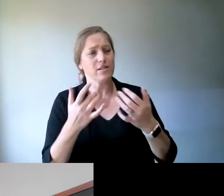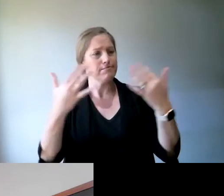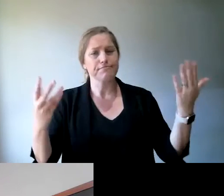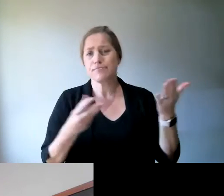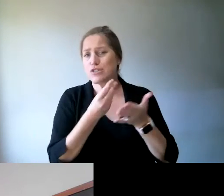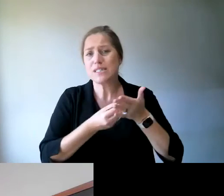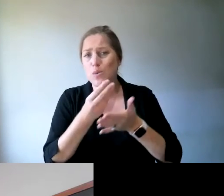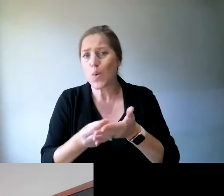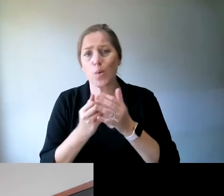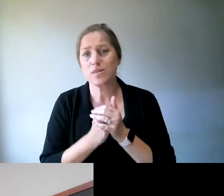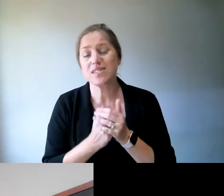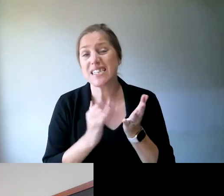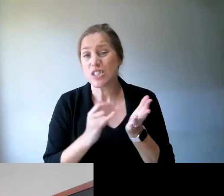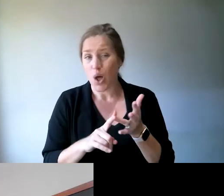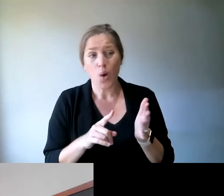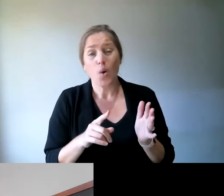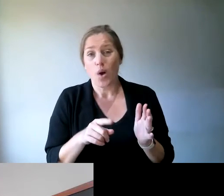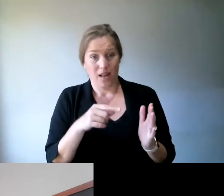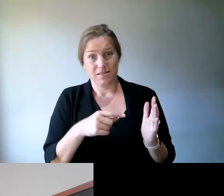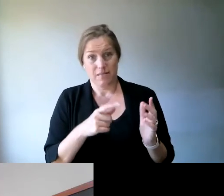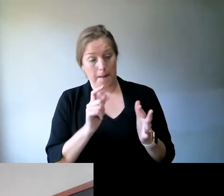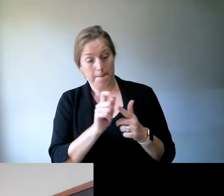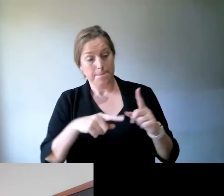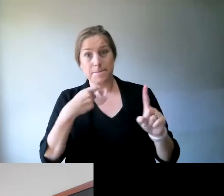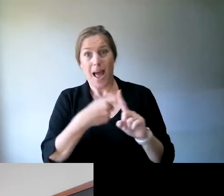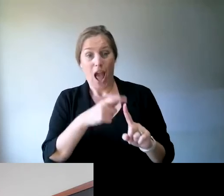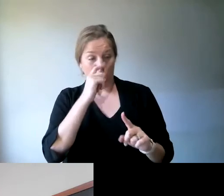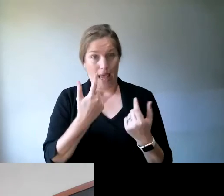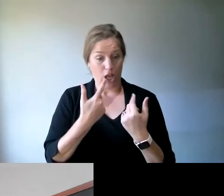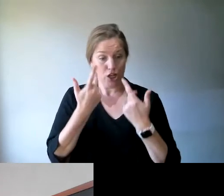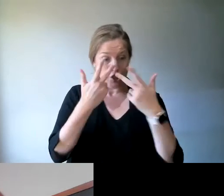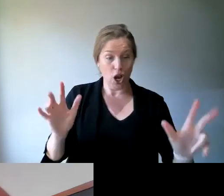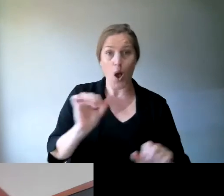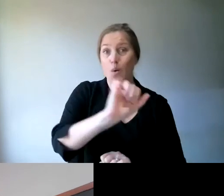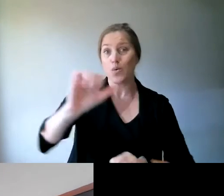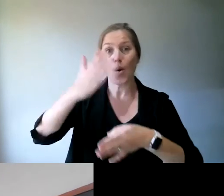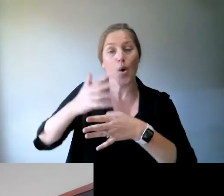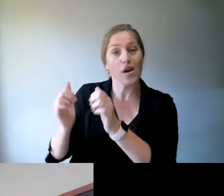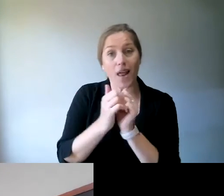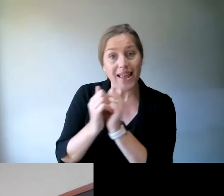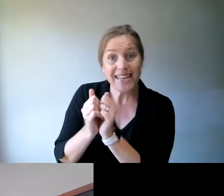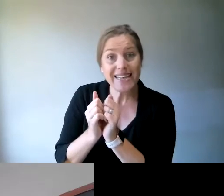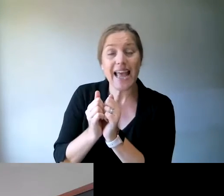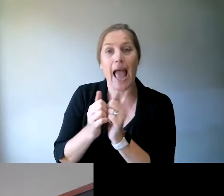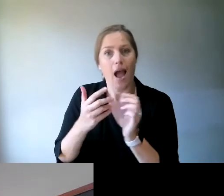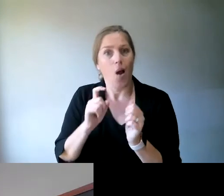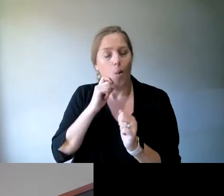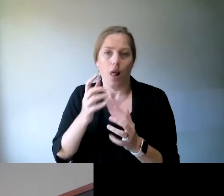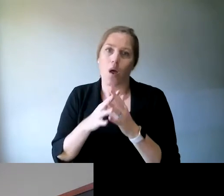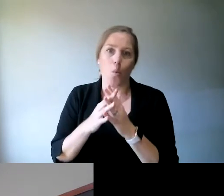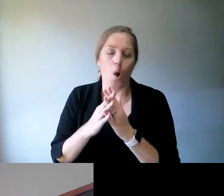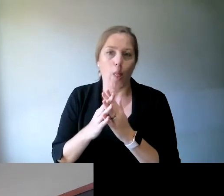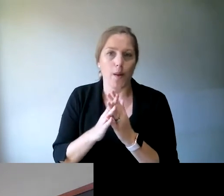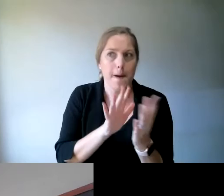getting that internal buy in from your colleagues, those resources are all out there. And the more you can do to spread the word and get more people on board,